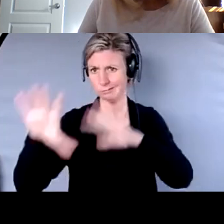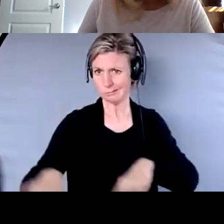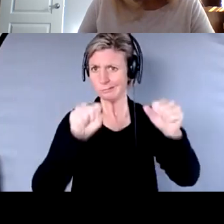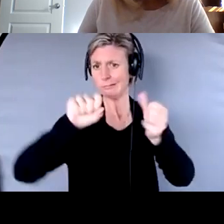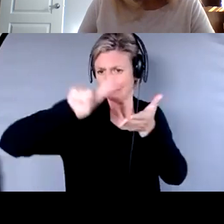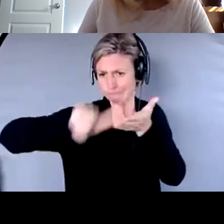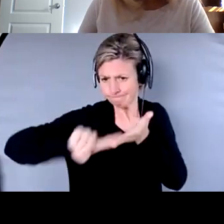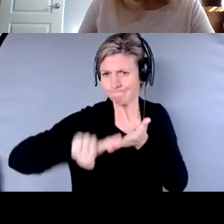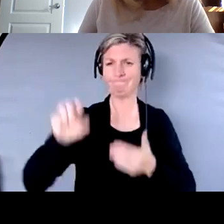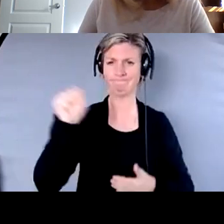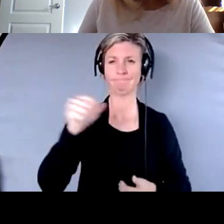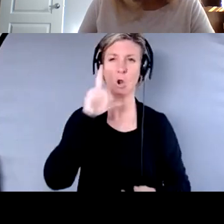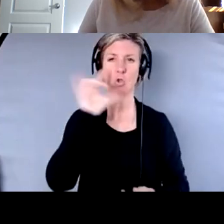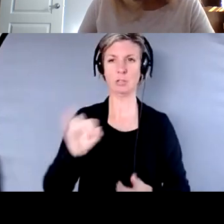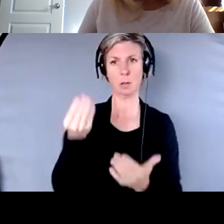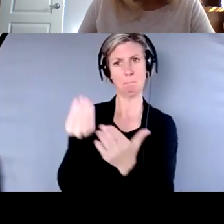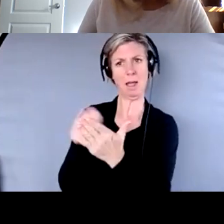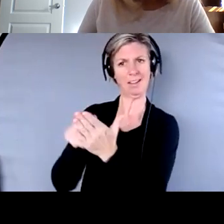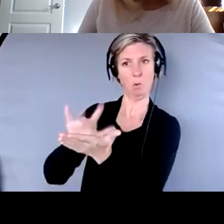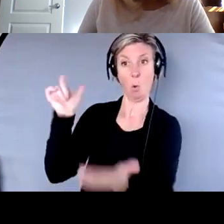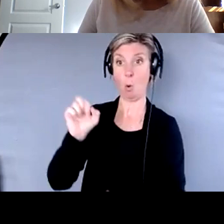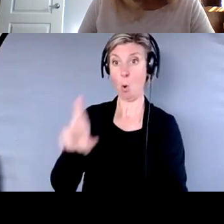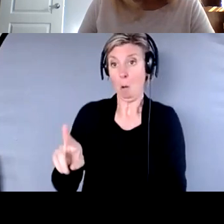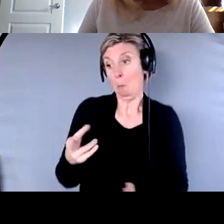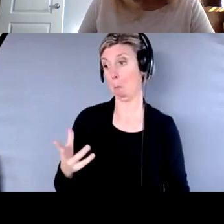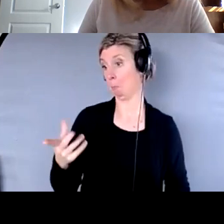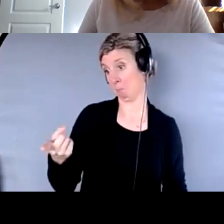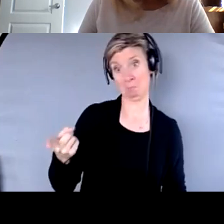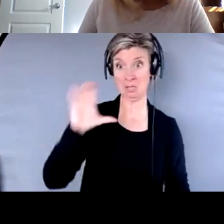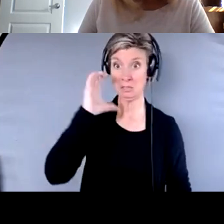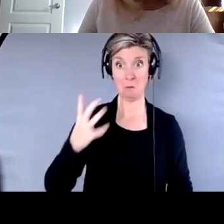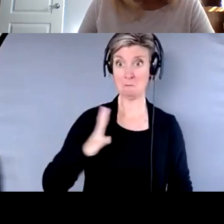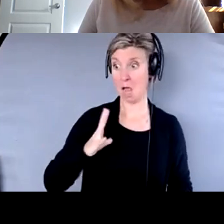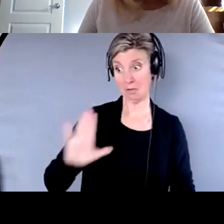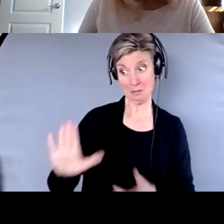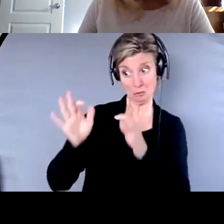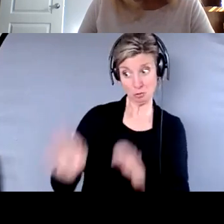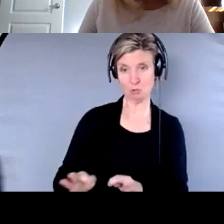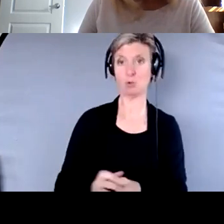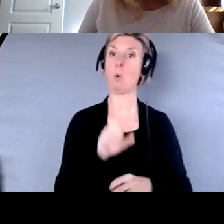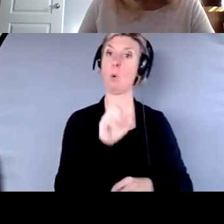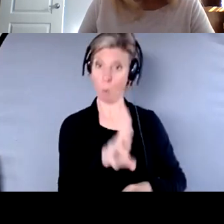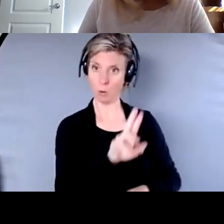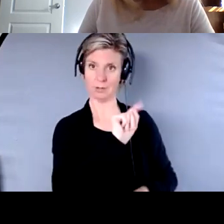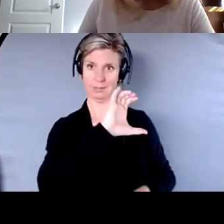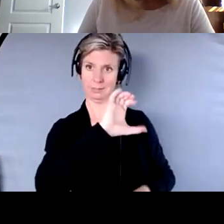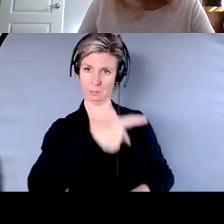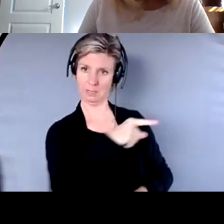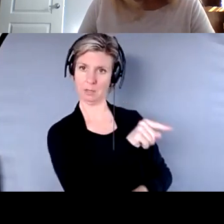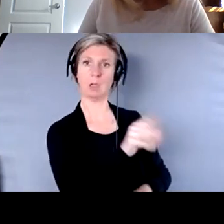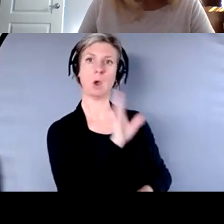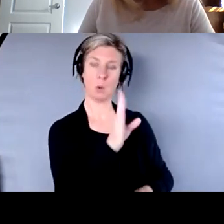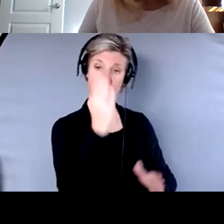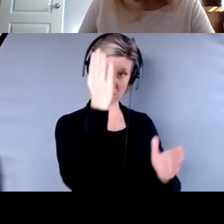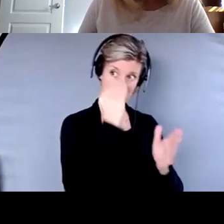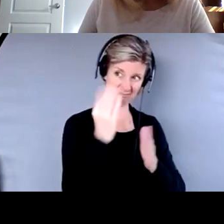maybe this person just has a porky personality, you know, or, um, the trusted contact person taking further steps outside of that advisor contacts